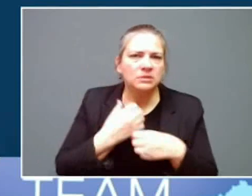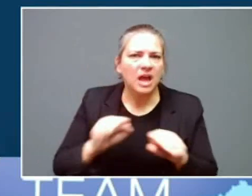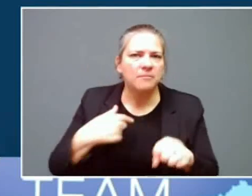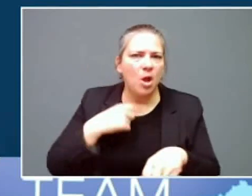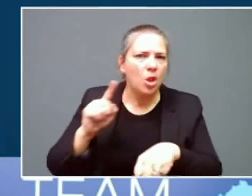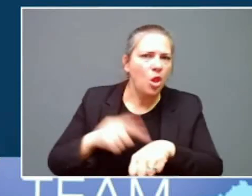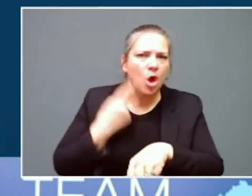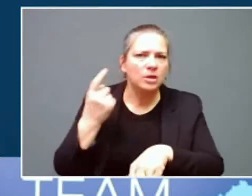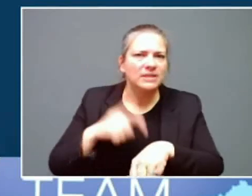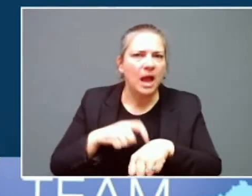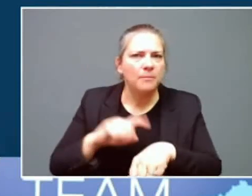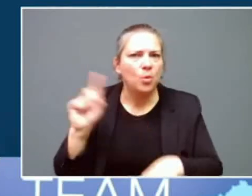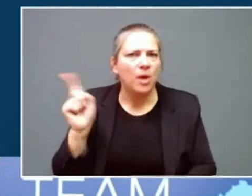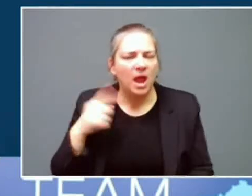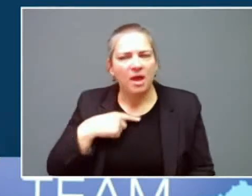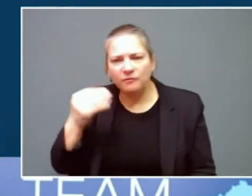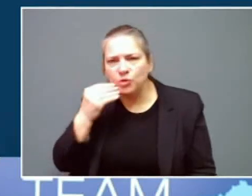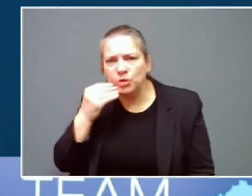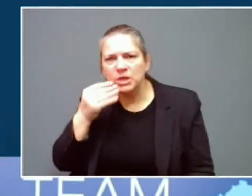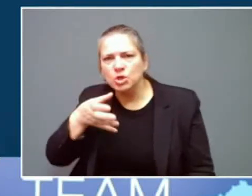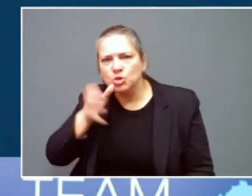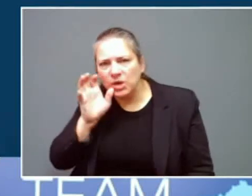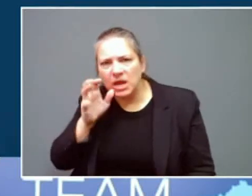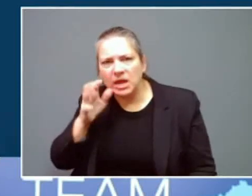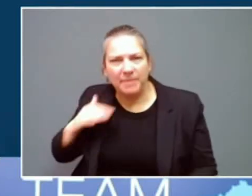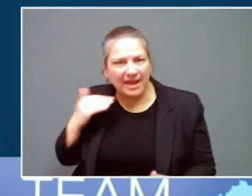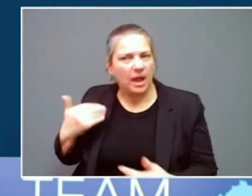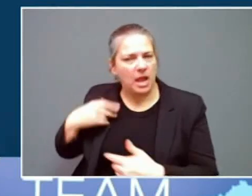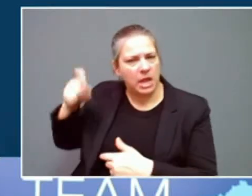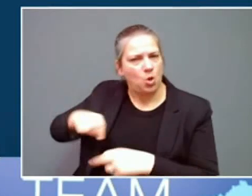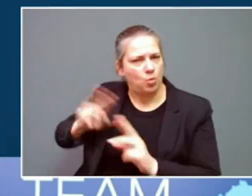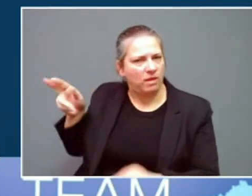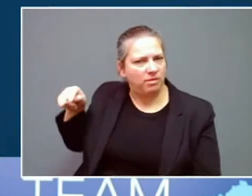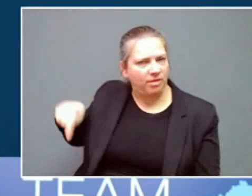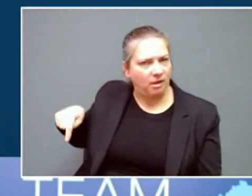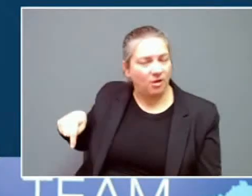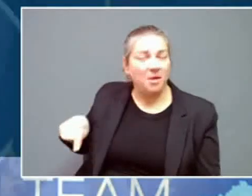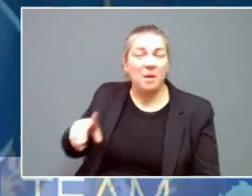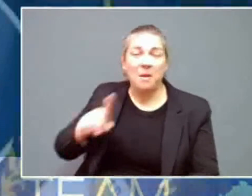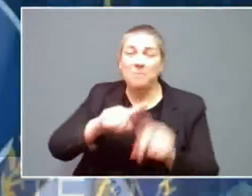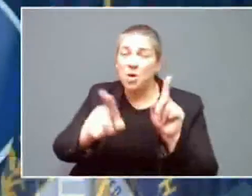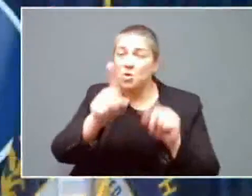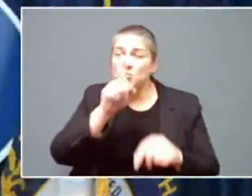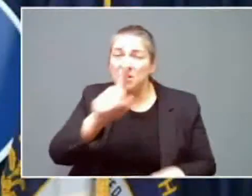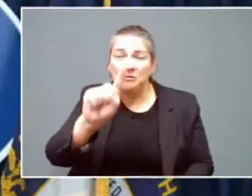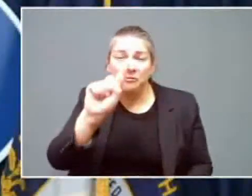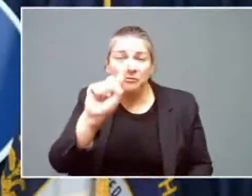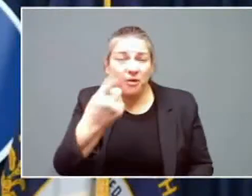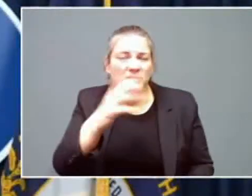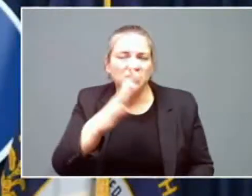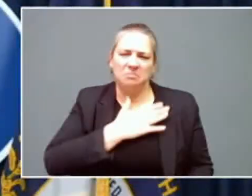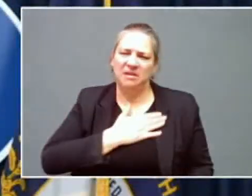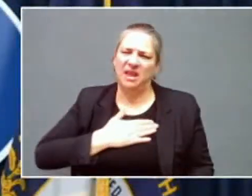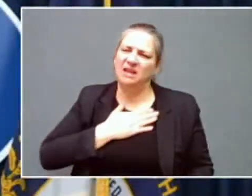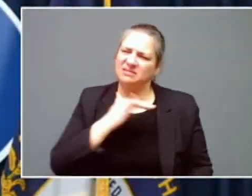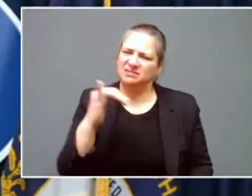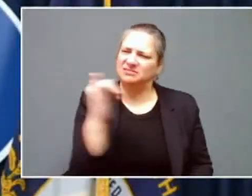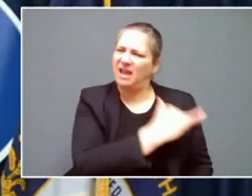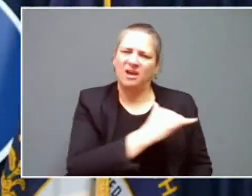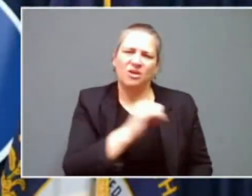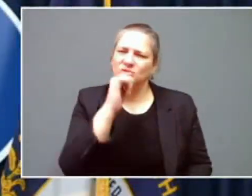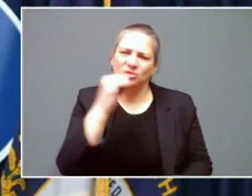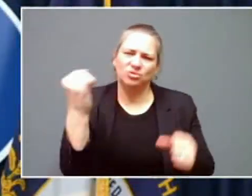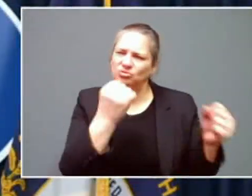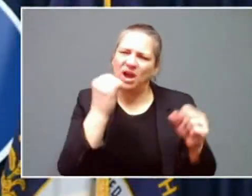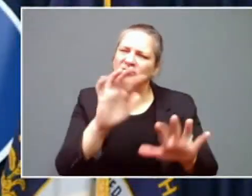is please stay off the roadways. If you must travel, make it a short trip and use all the awareness.